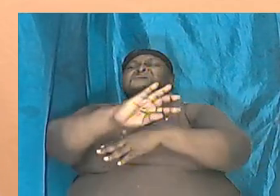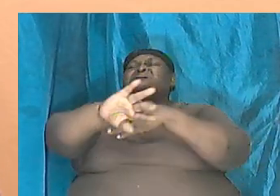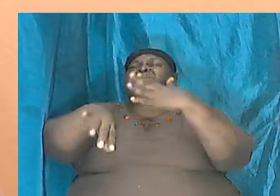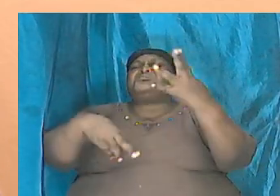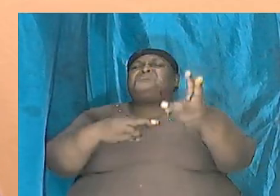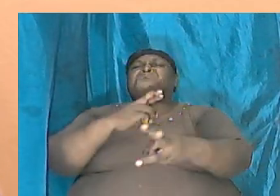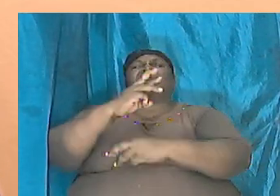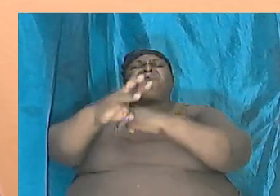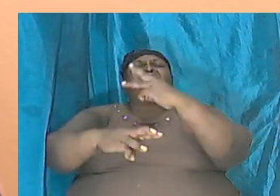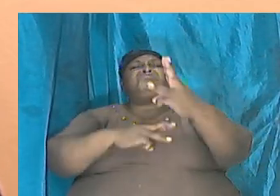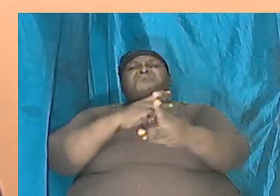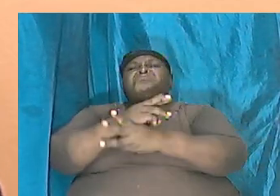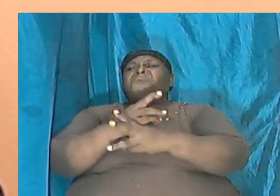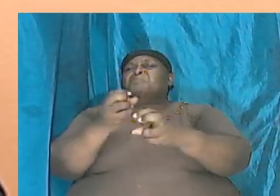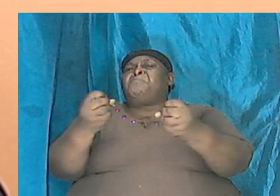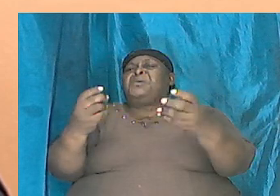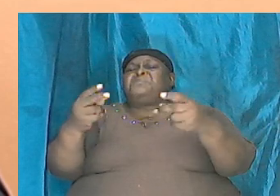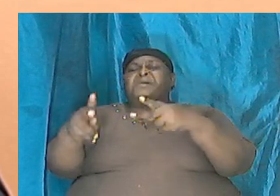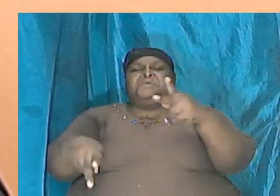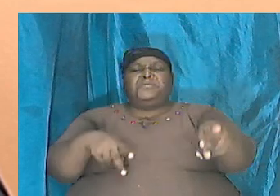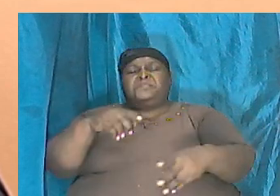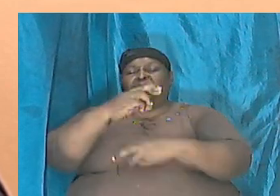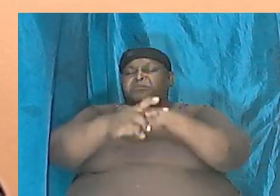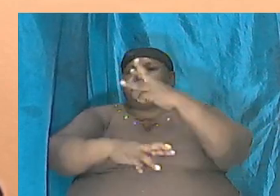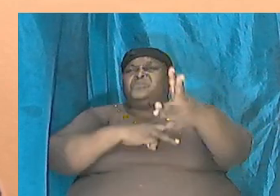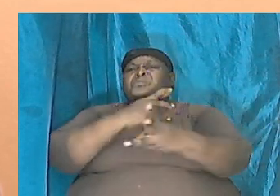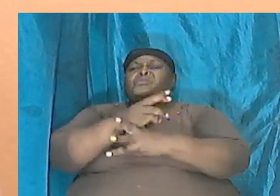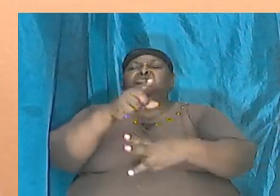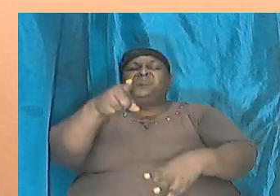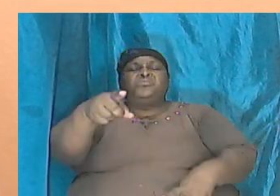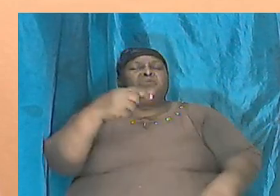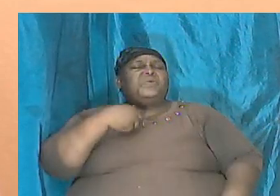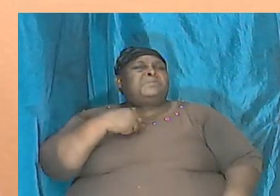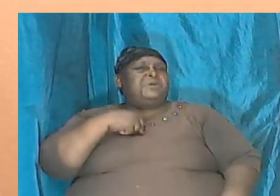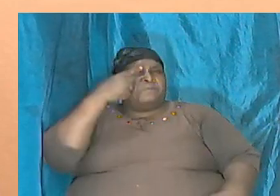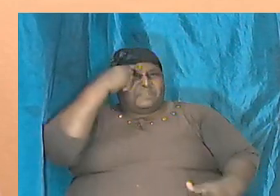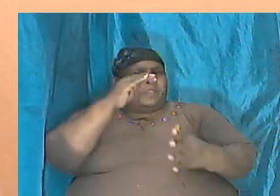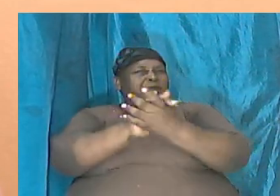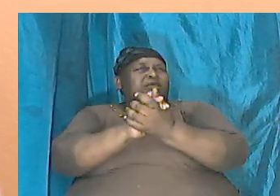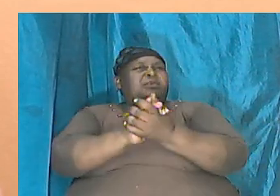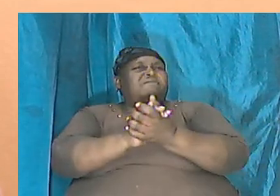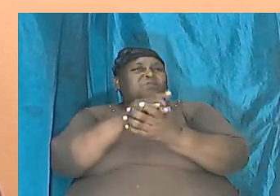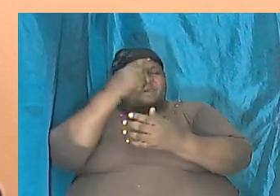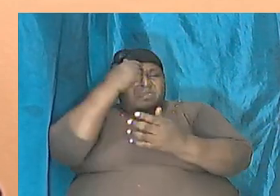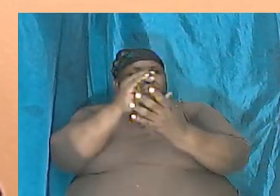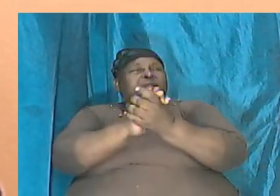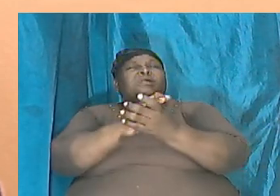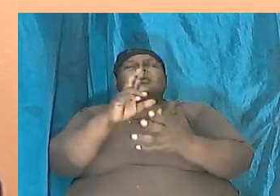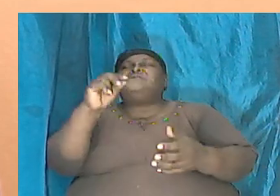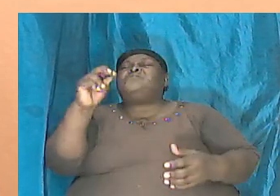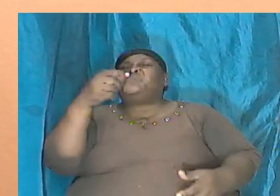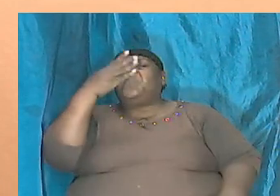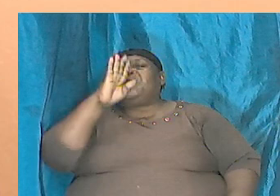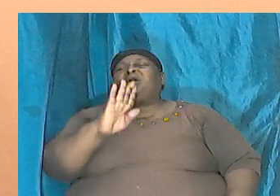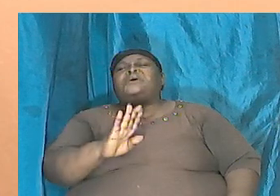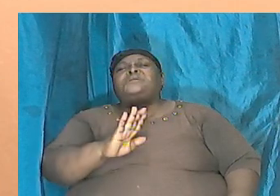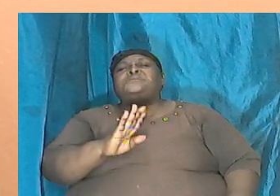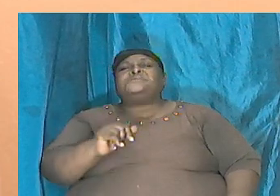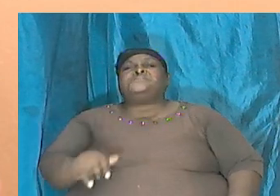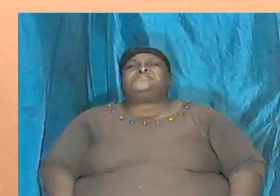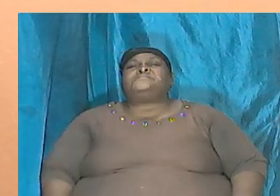lot of folks in the world that you and I are in today believe that there is no God. But